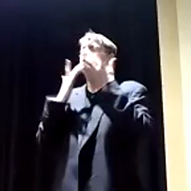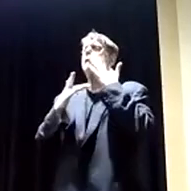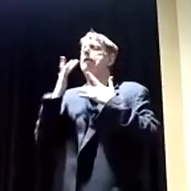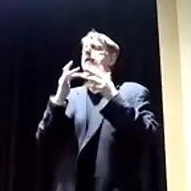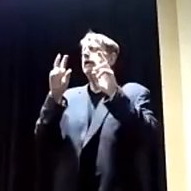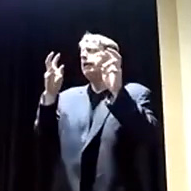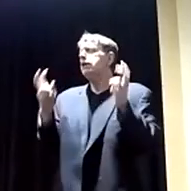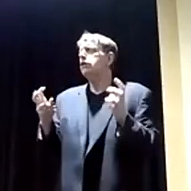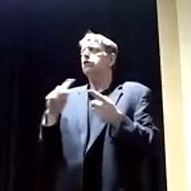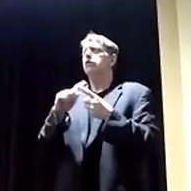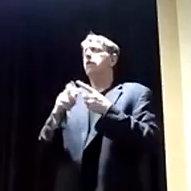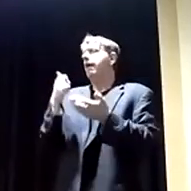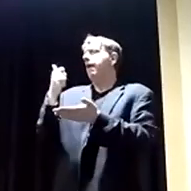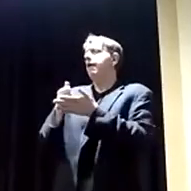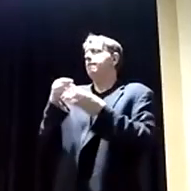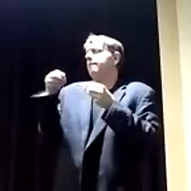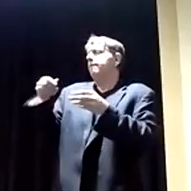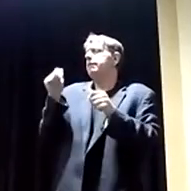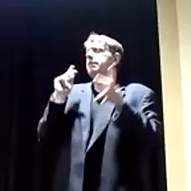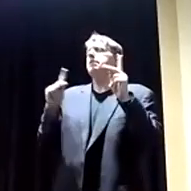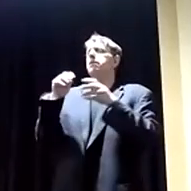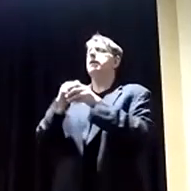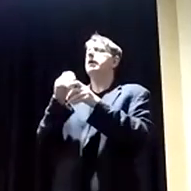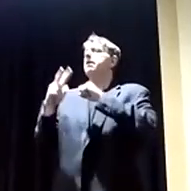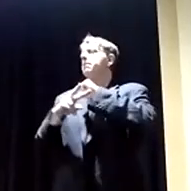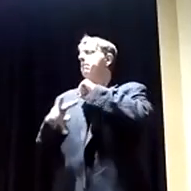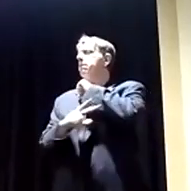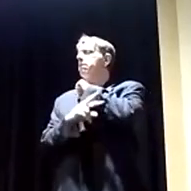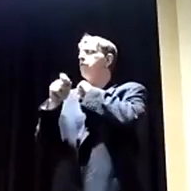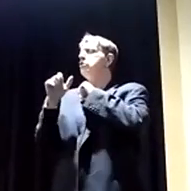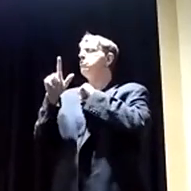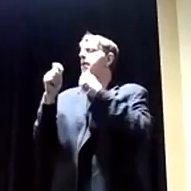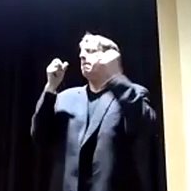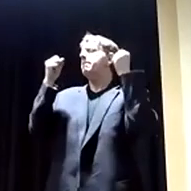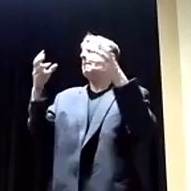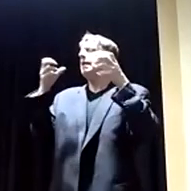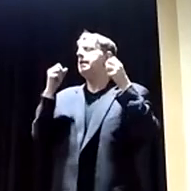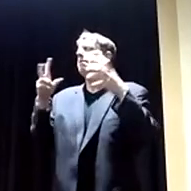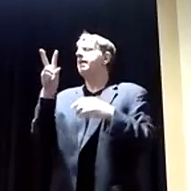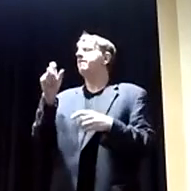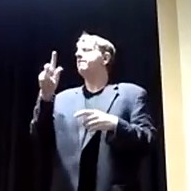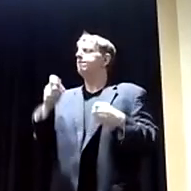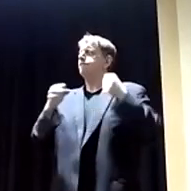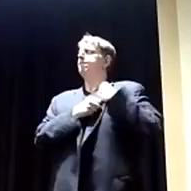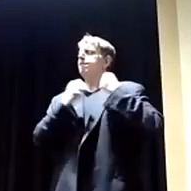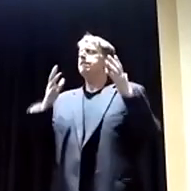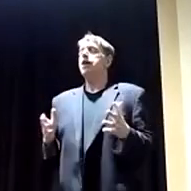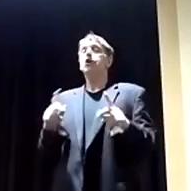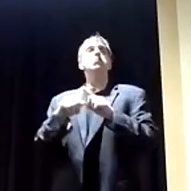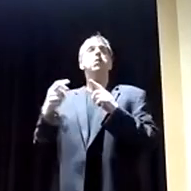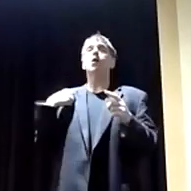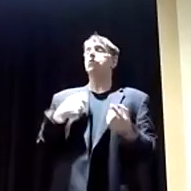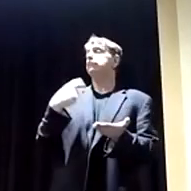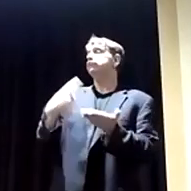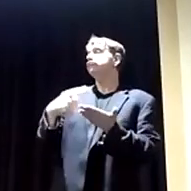and Bridgeport, a huge majority are veterans. But we all talk about how